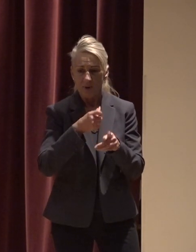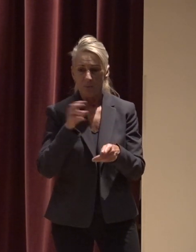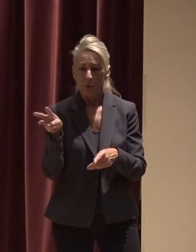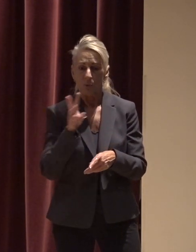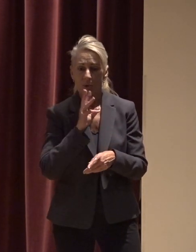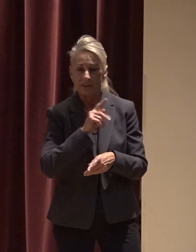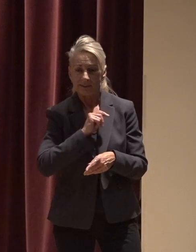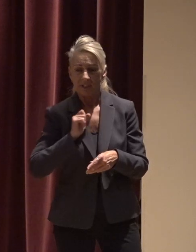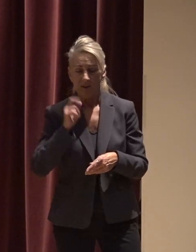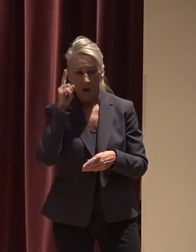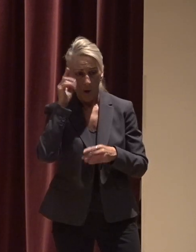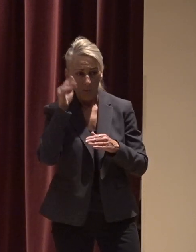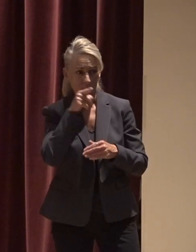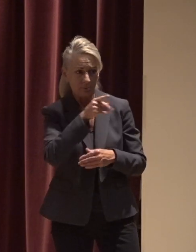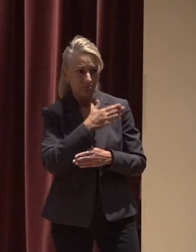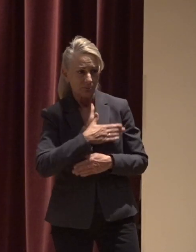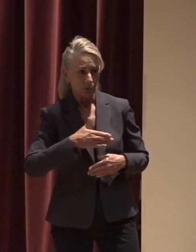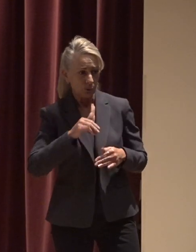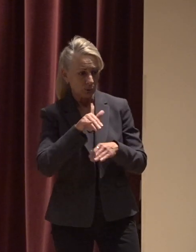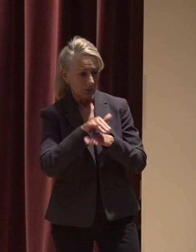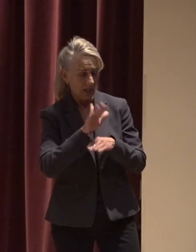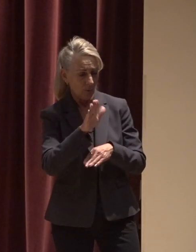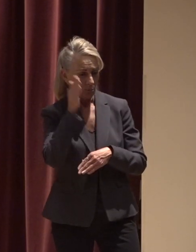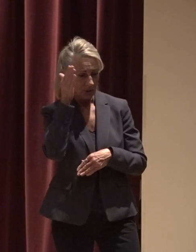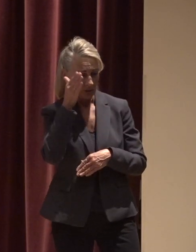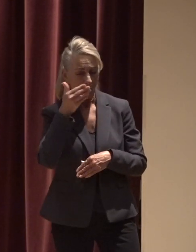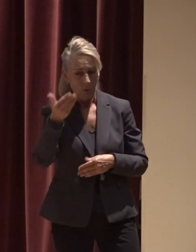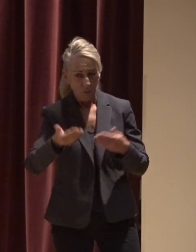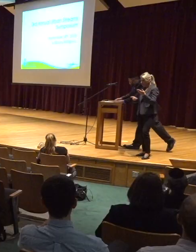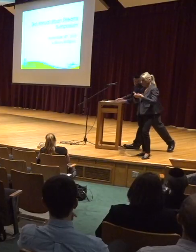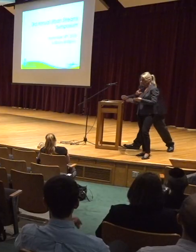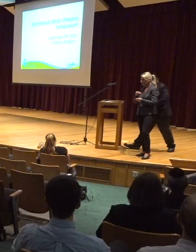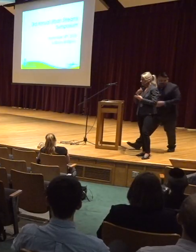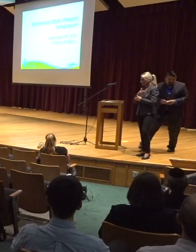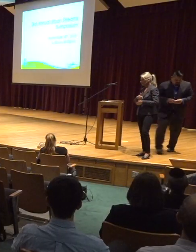and I hope you enjoy tonight's presentation welcome and enjoy